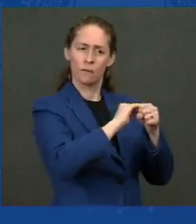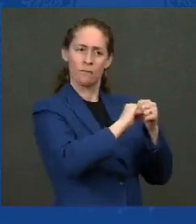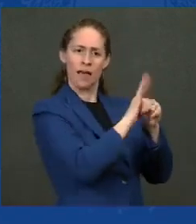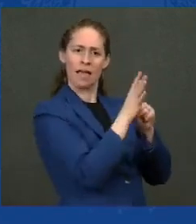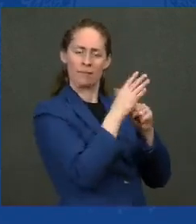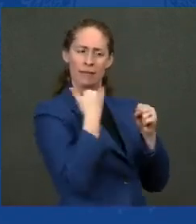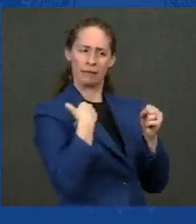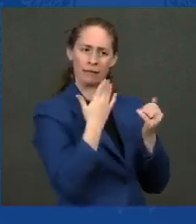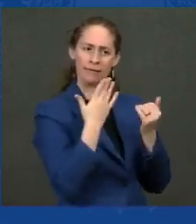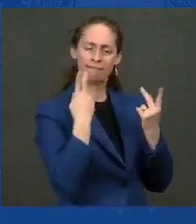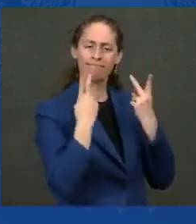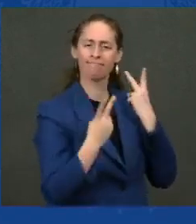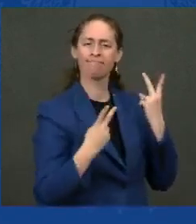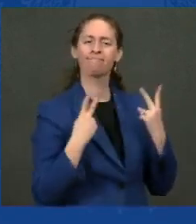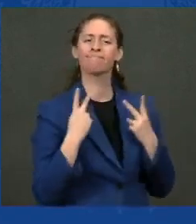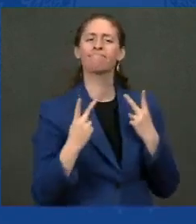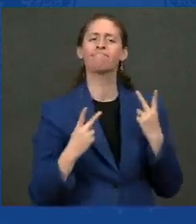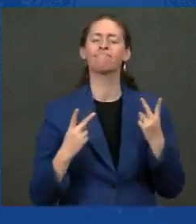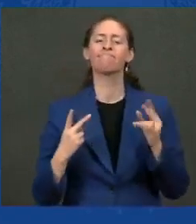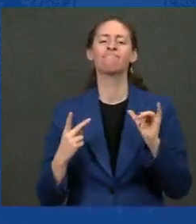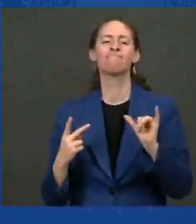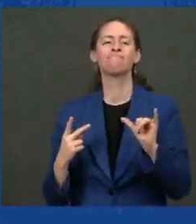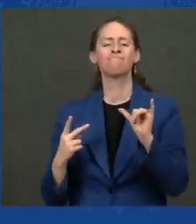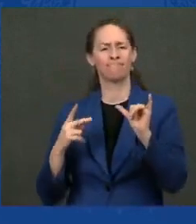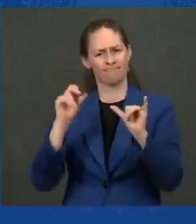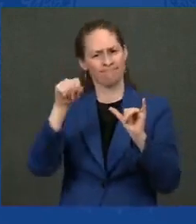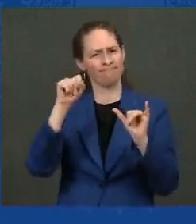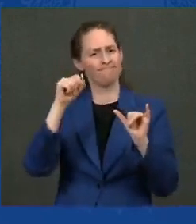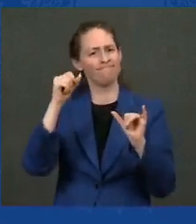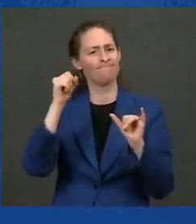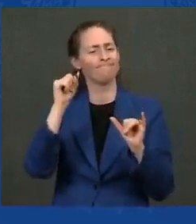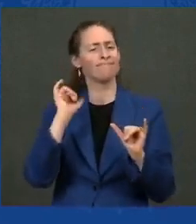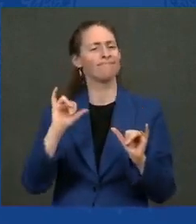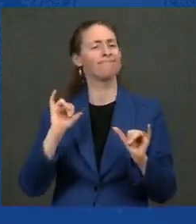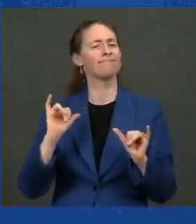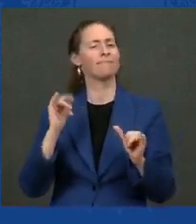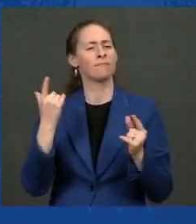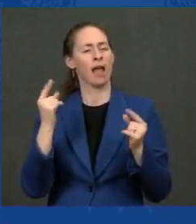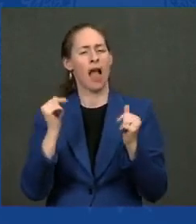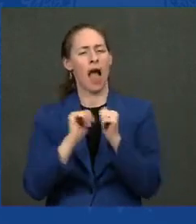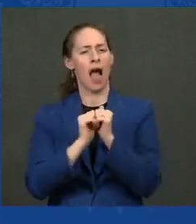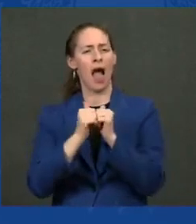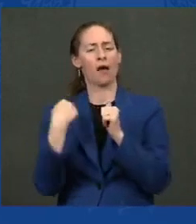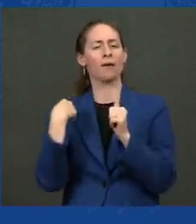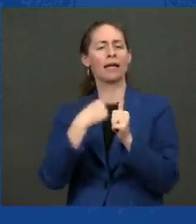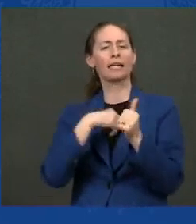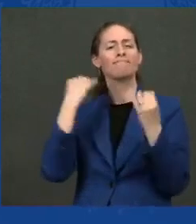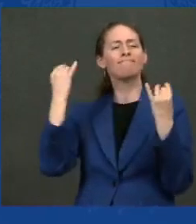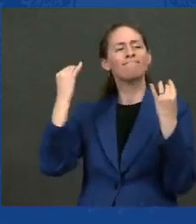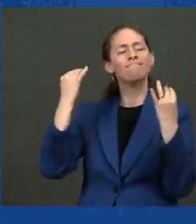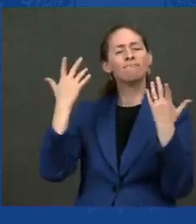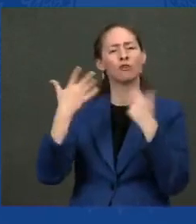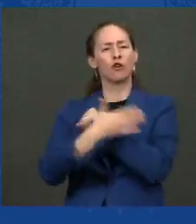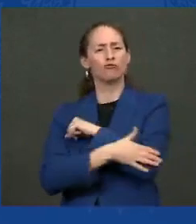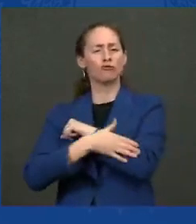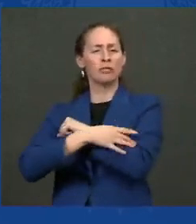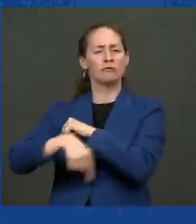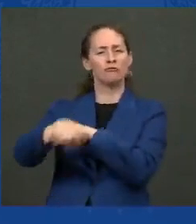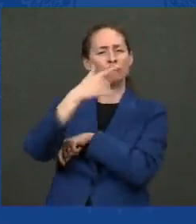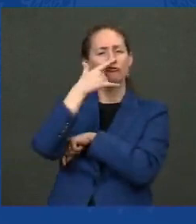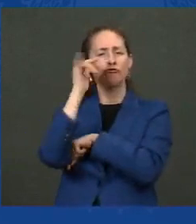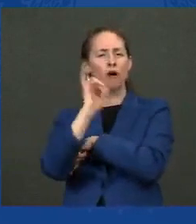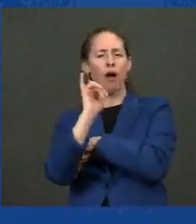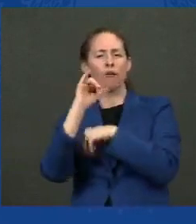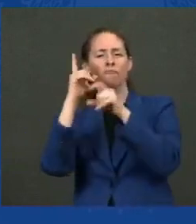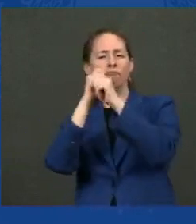relates to food but i think also as it relates to our country and especially with thanksgiving a time to come together to